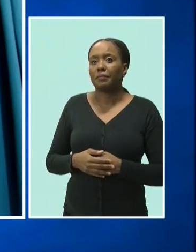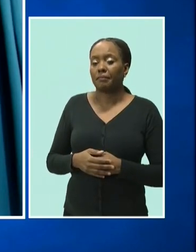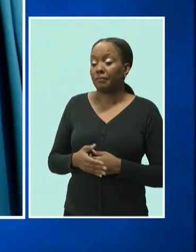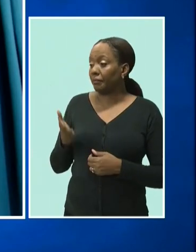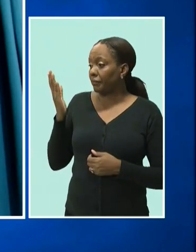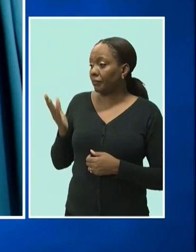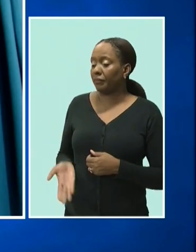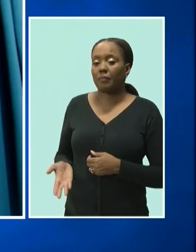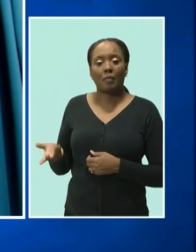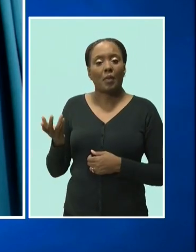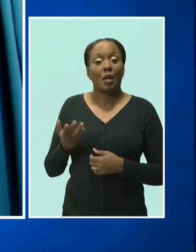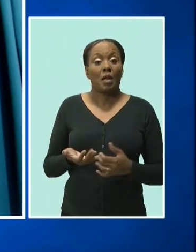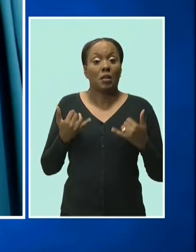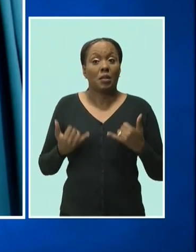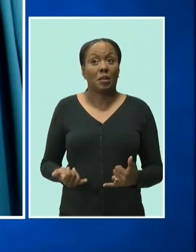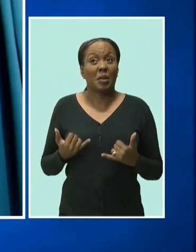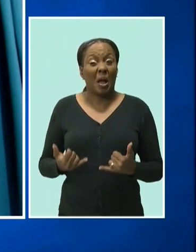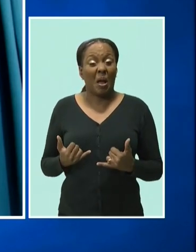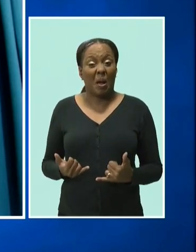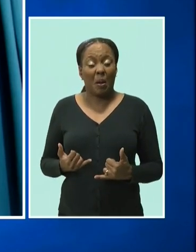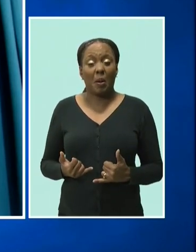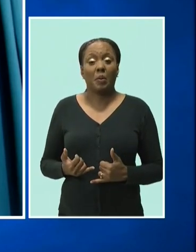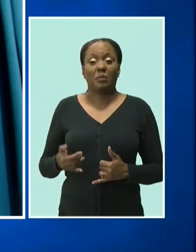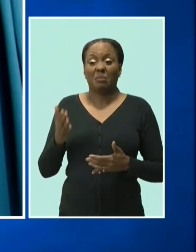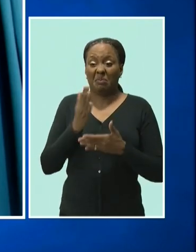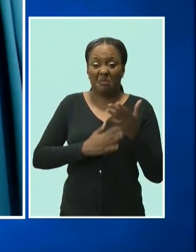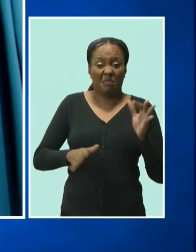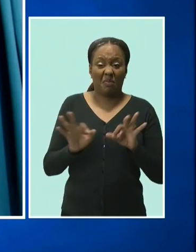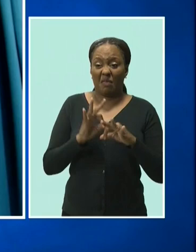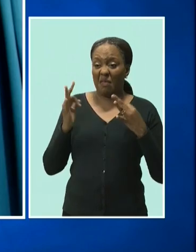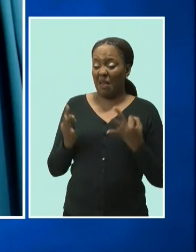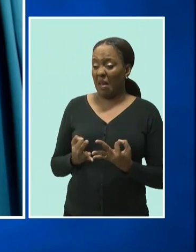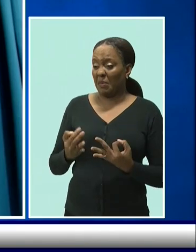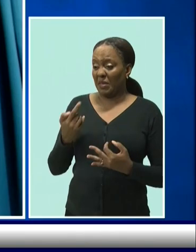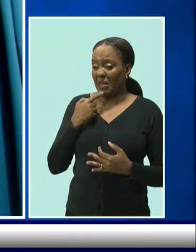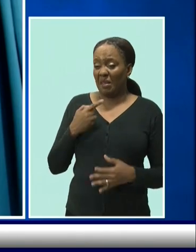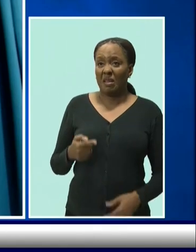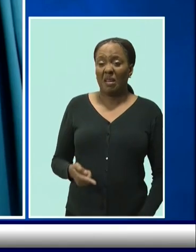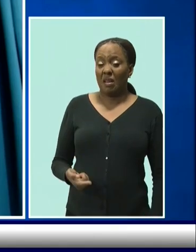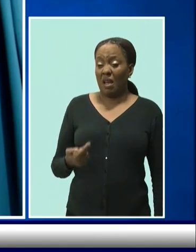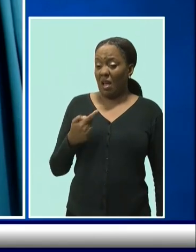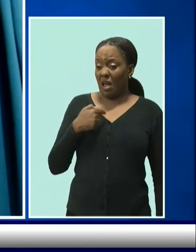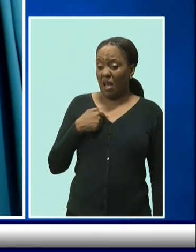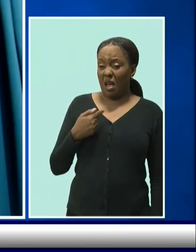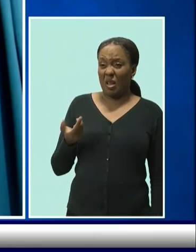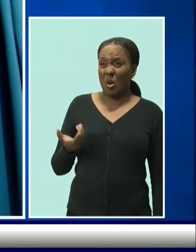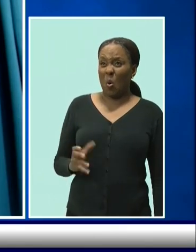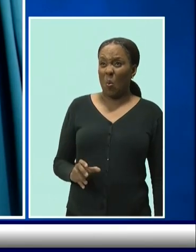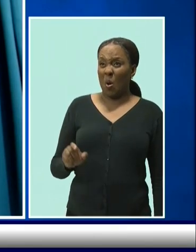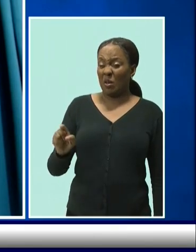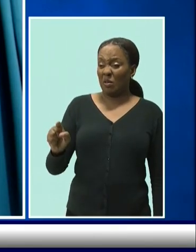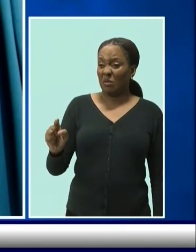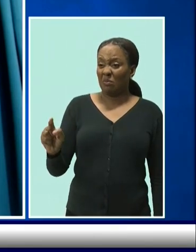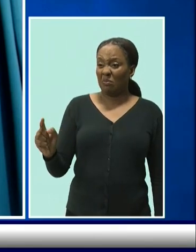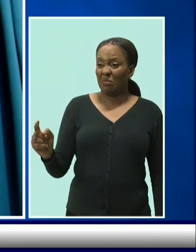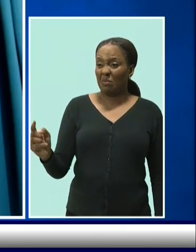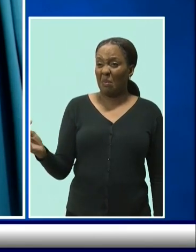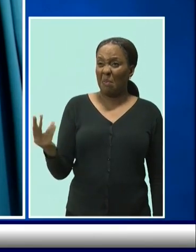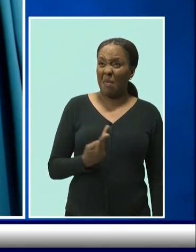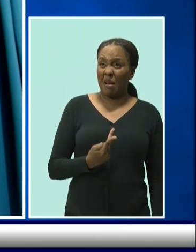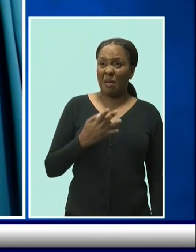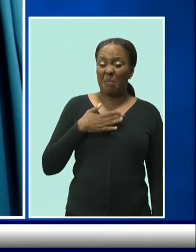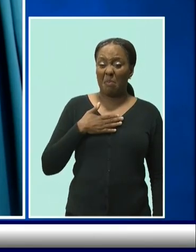seeing, unfortunately, are some family members who are simply stating, I don't want this person in my home.